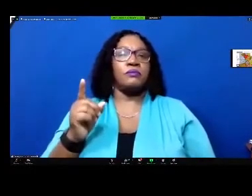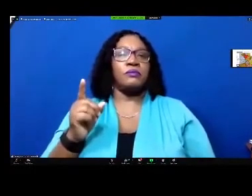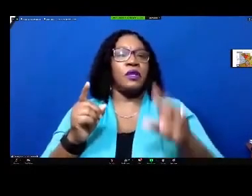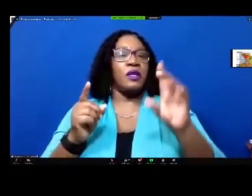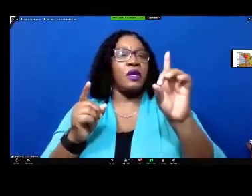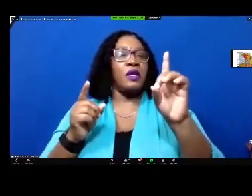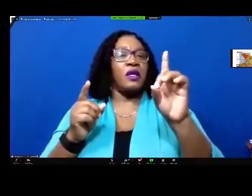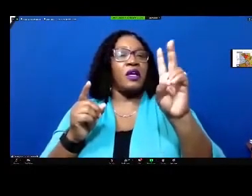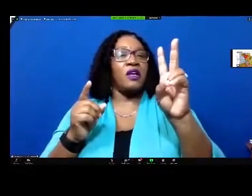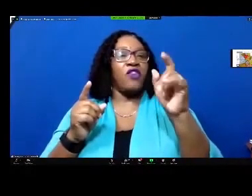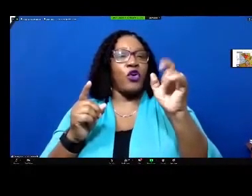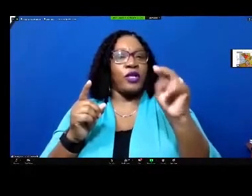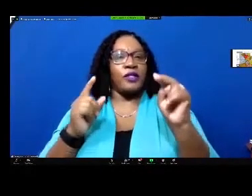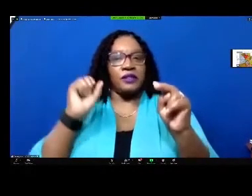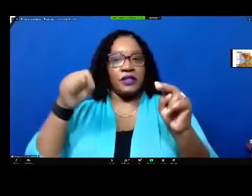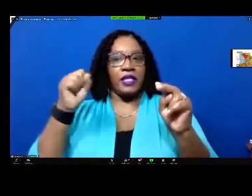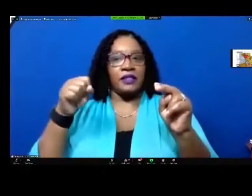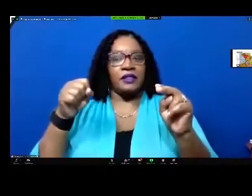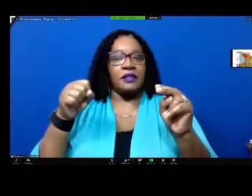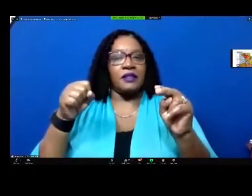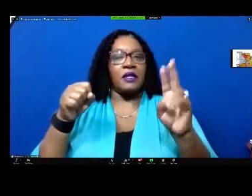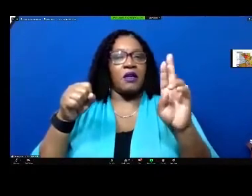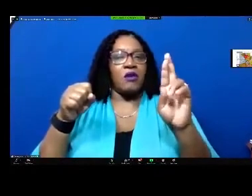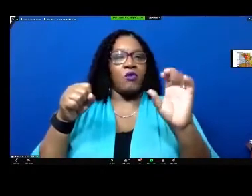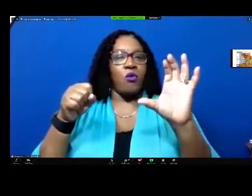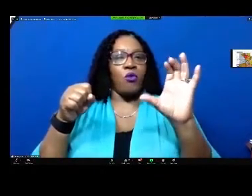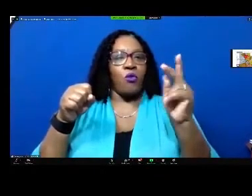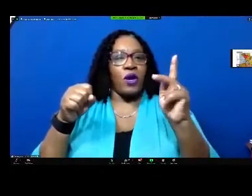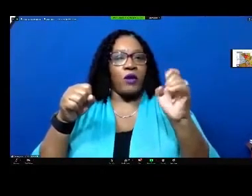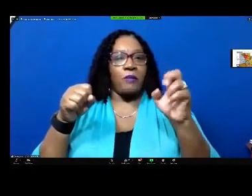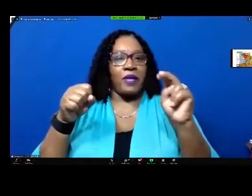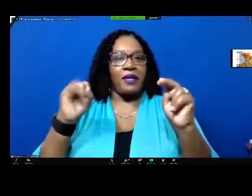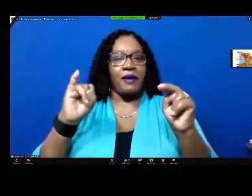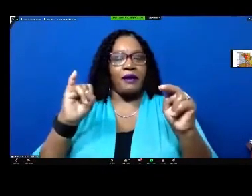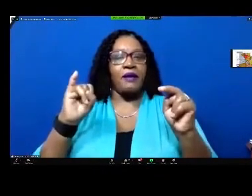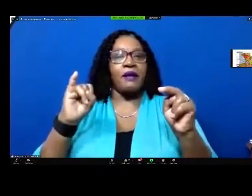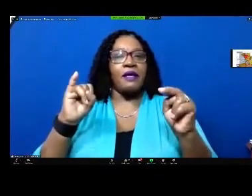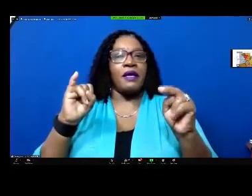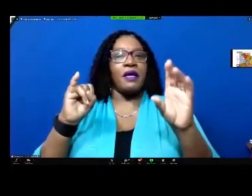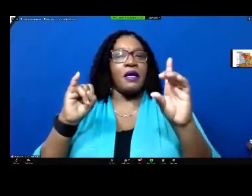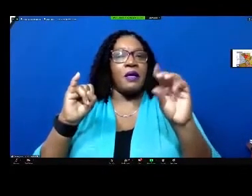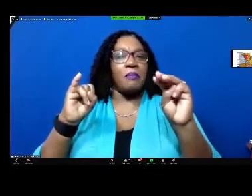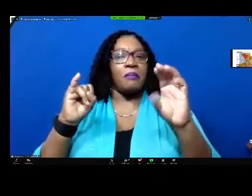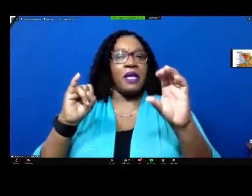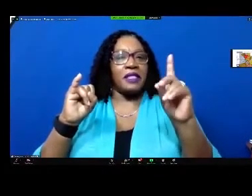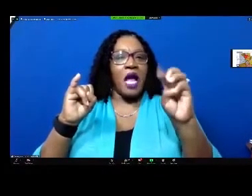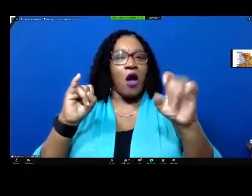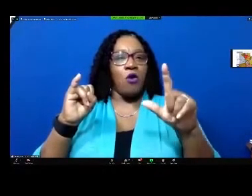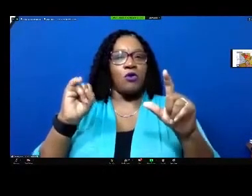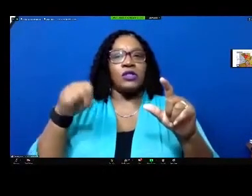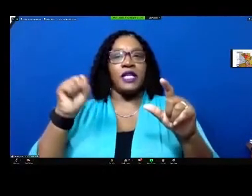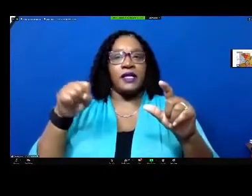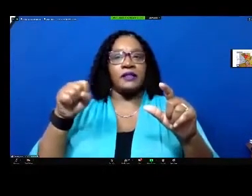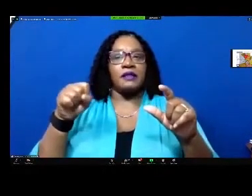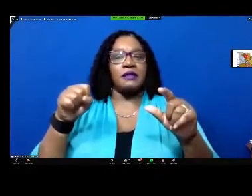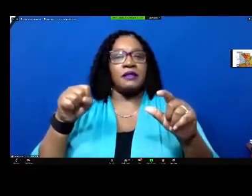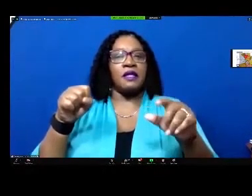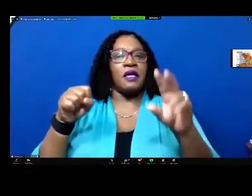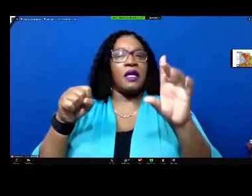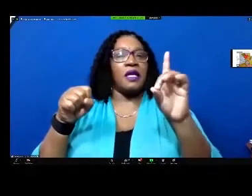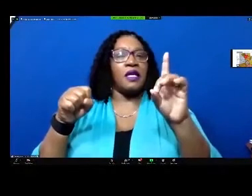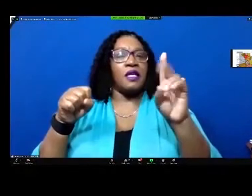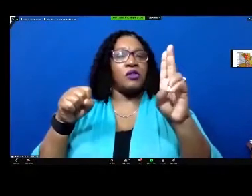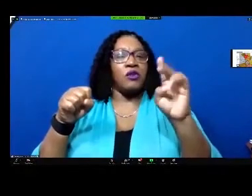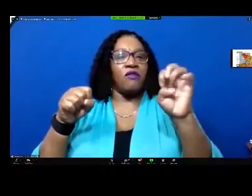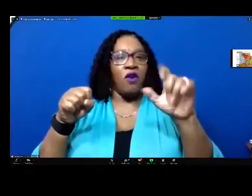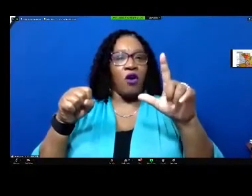bernon yes mr rickman aye mr mcdowell yes sir duvall